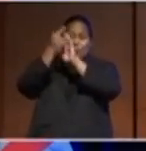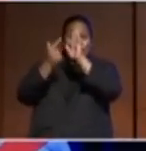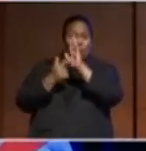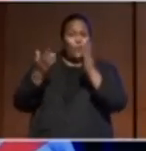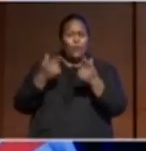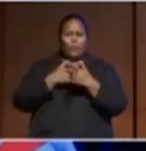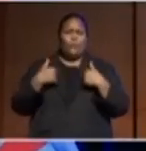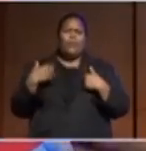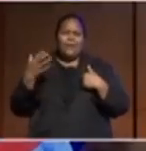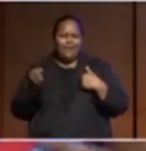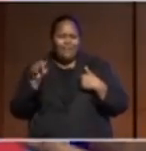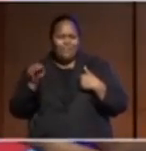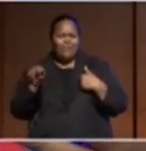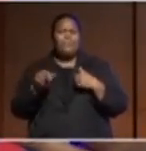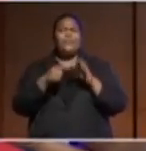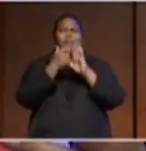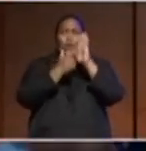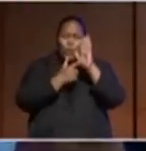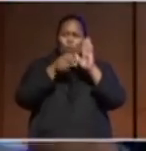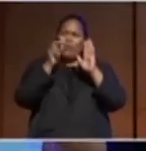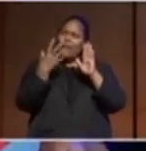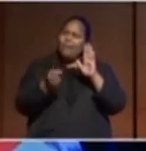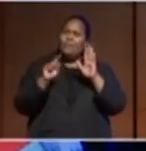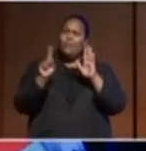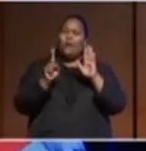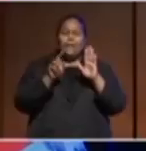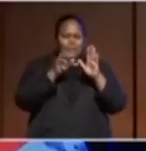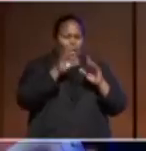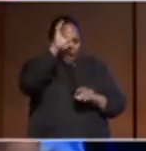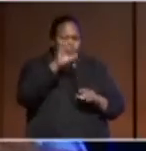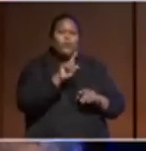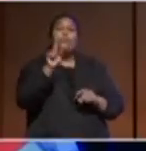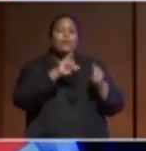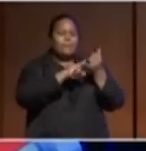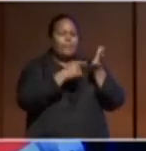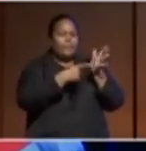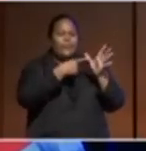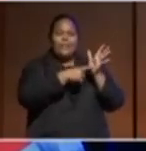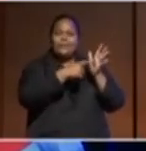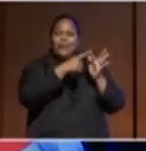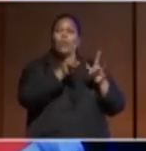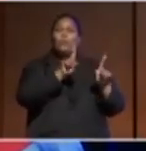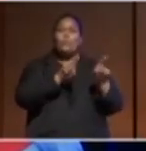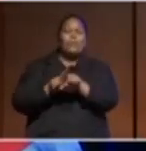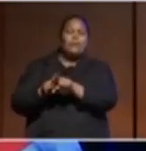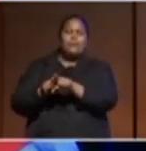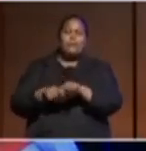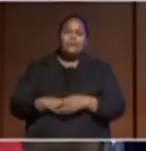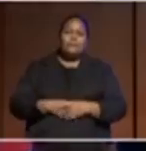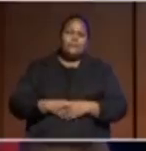Convention that has a criteria for what is a state. And there are four in there provided in the